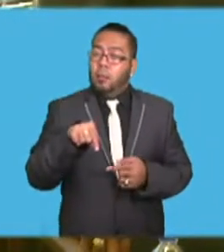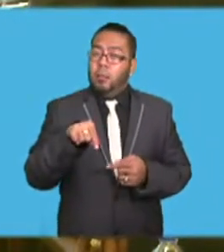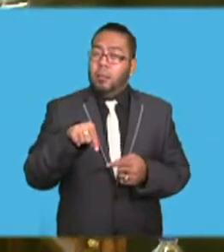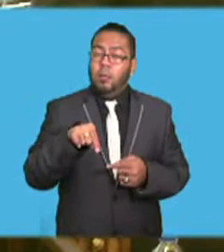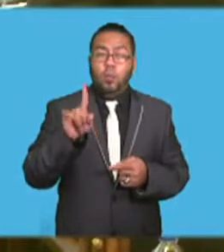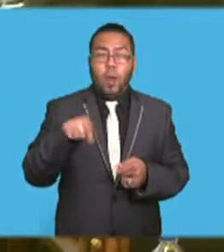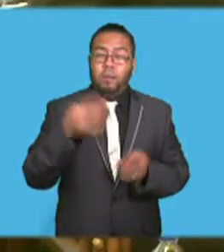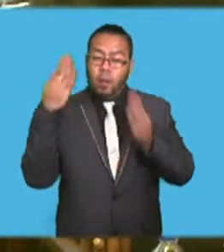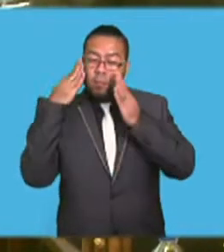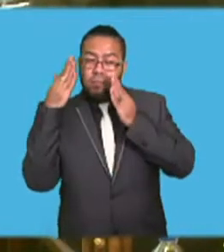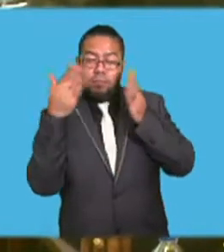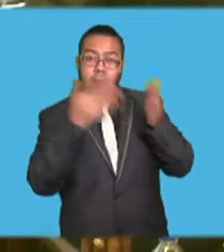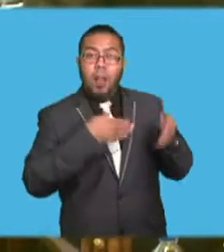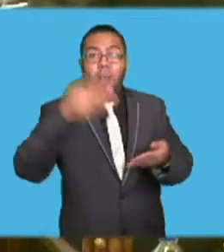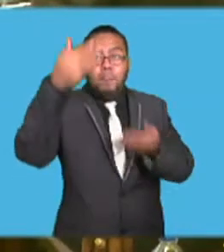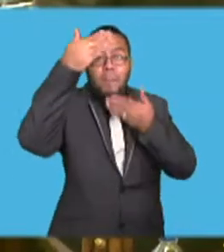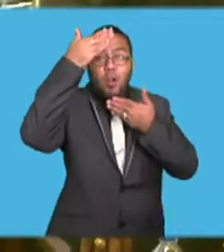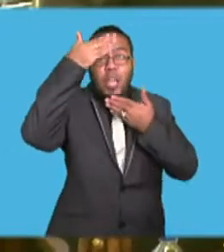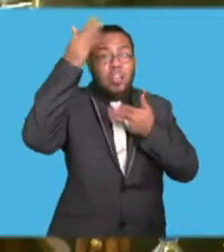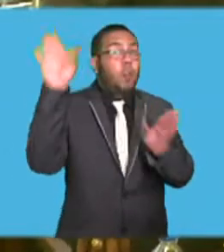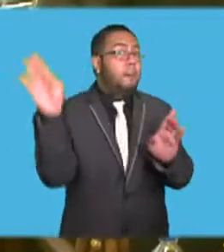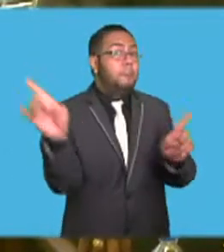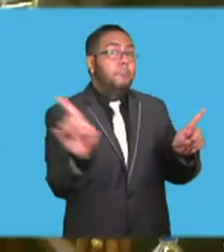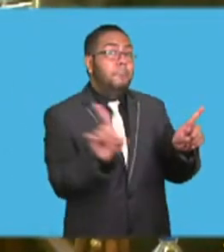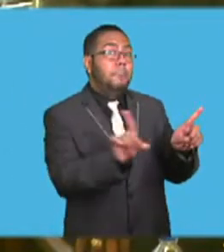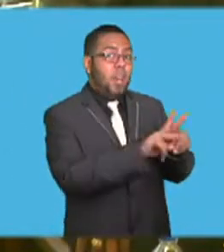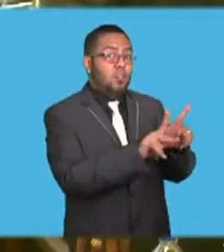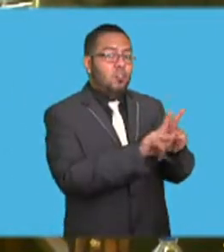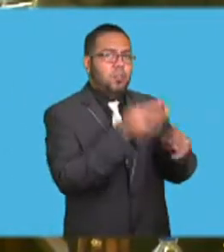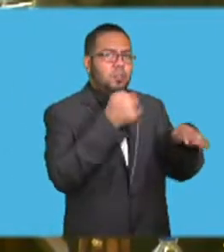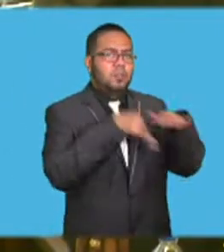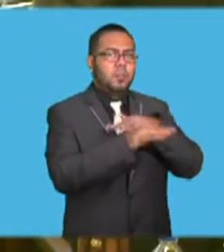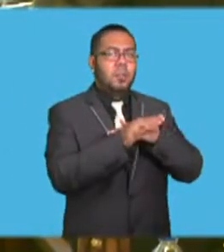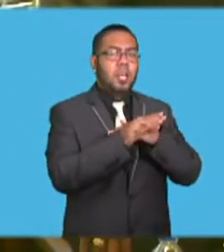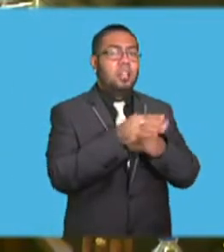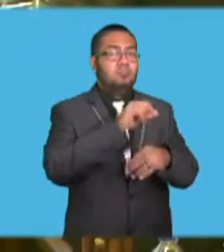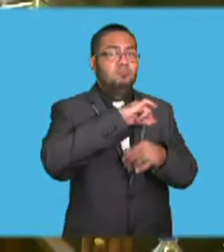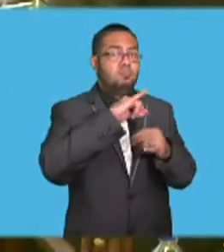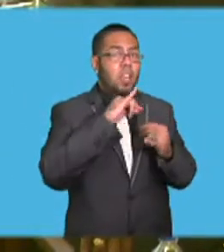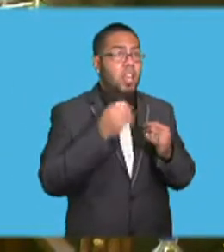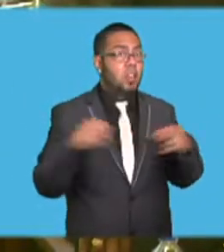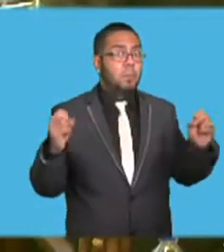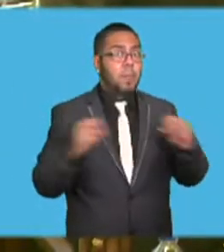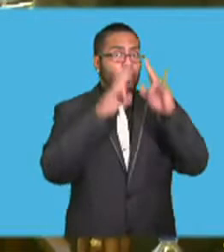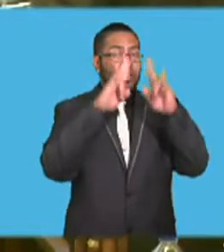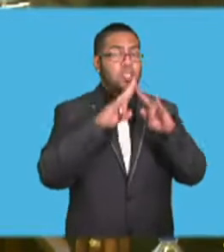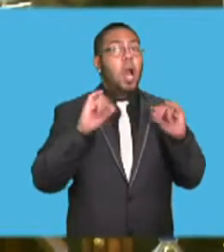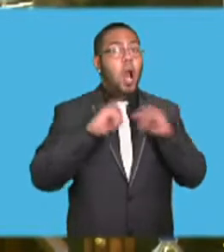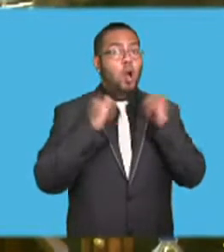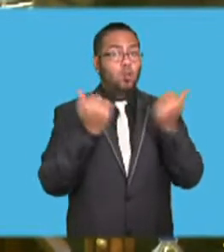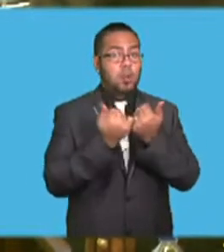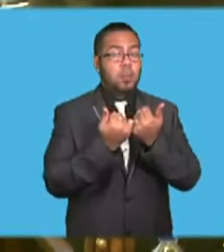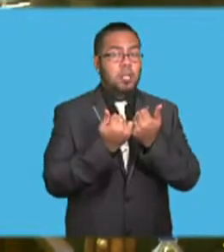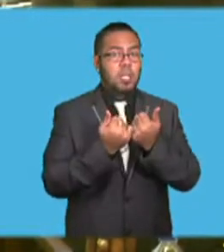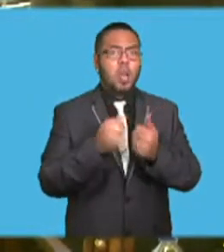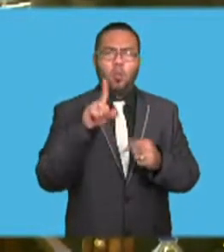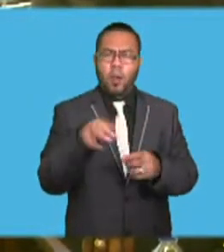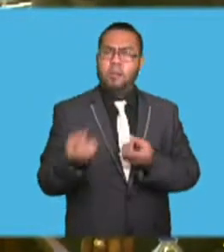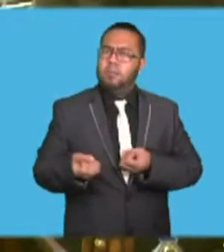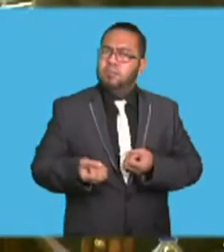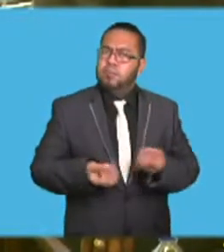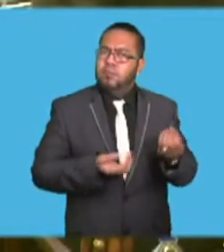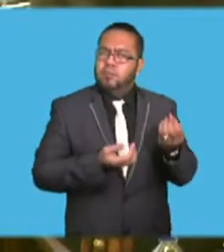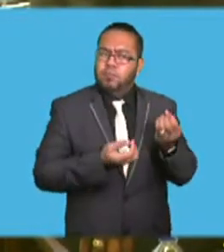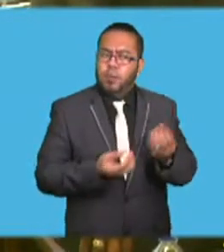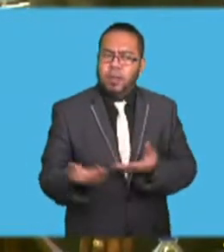Marrakesh Partnership gives effect to the agreed outcomes in the Paris Agreement by providing a structured and coherent